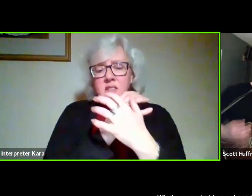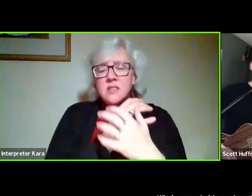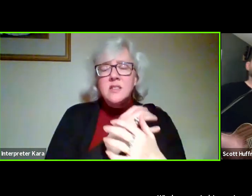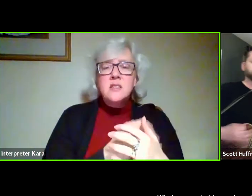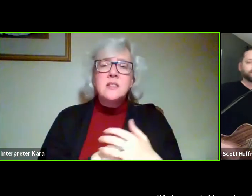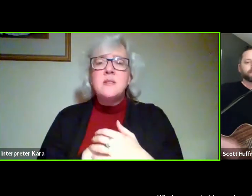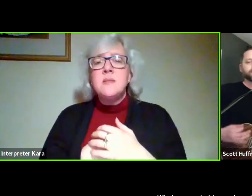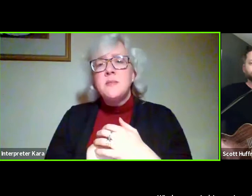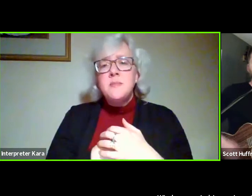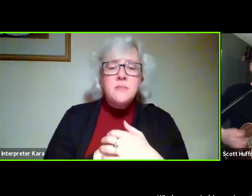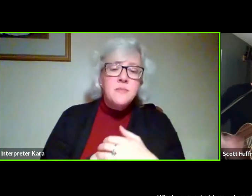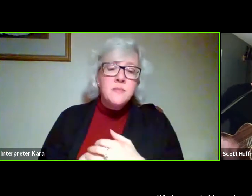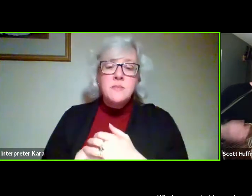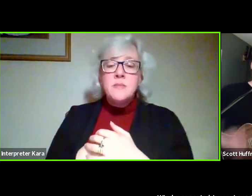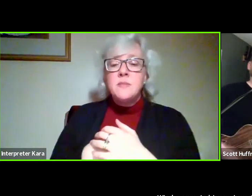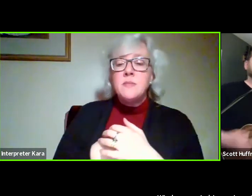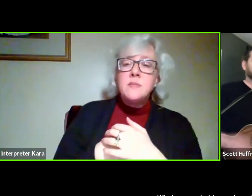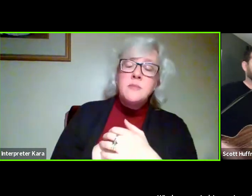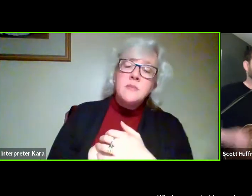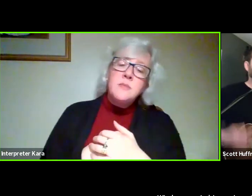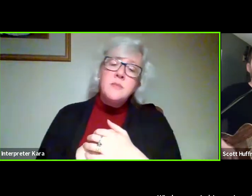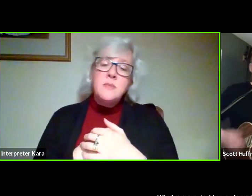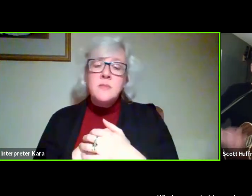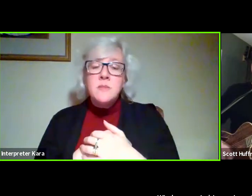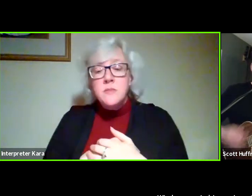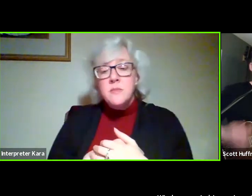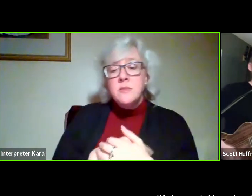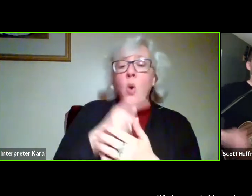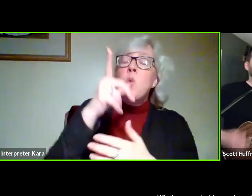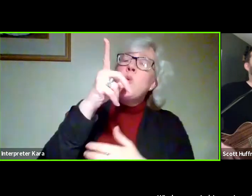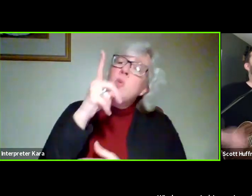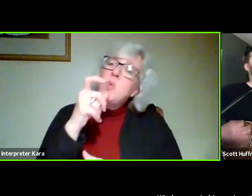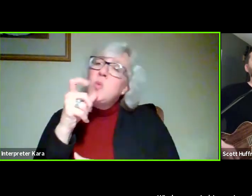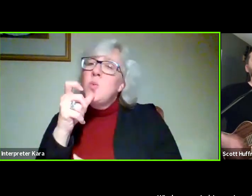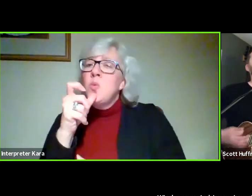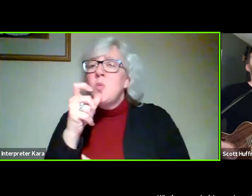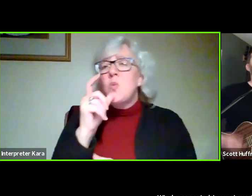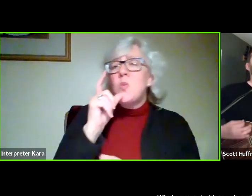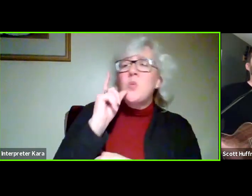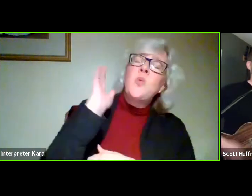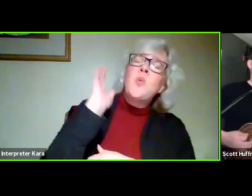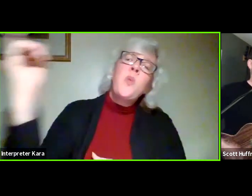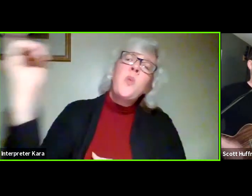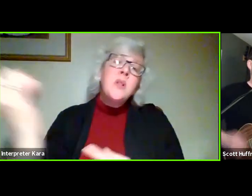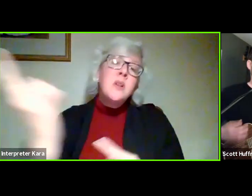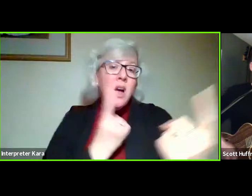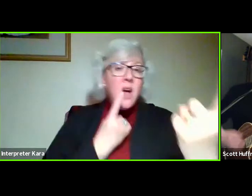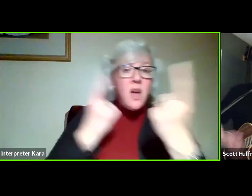Who's up when you Who's gonna come around